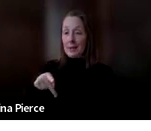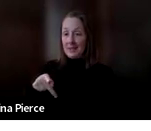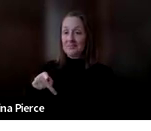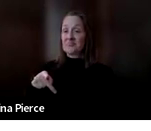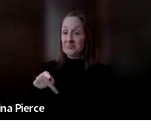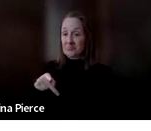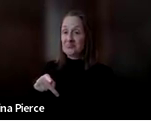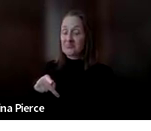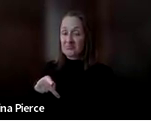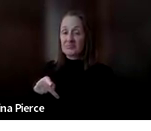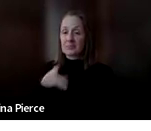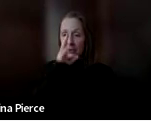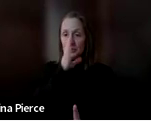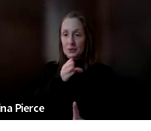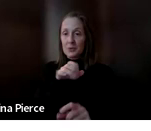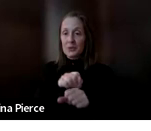Thanks for sharing everyone.